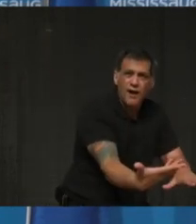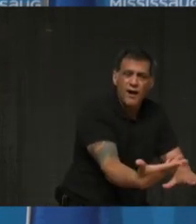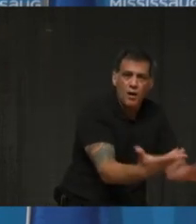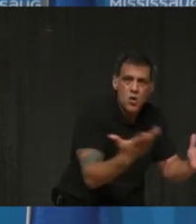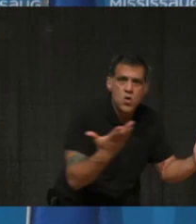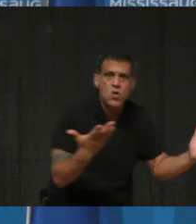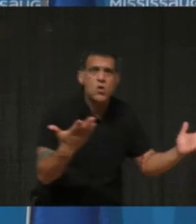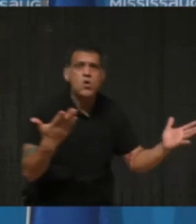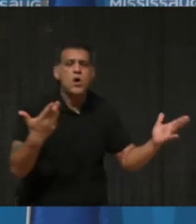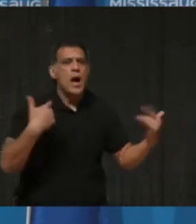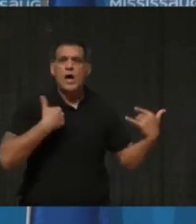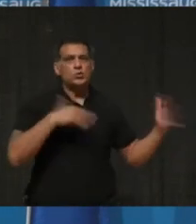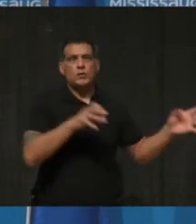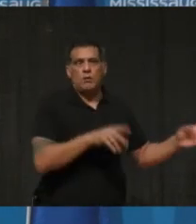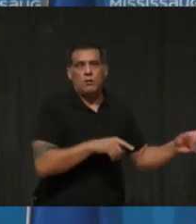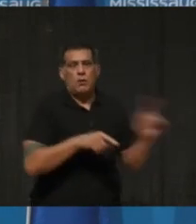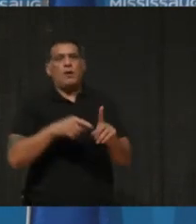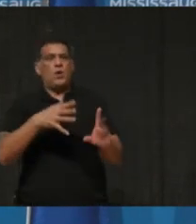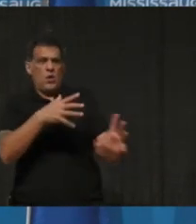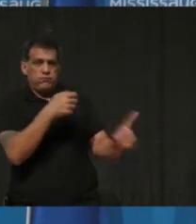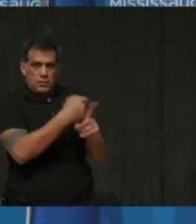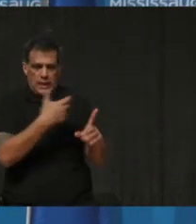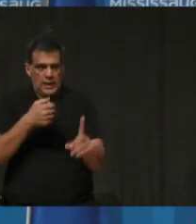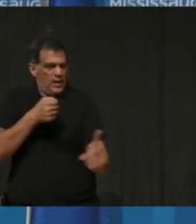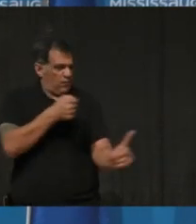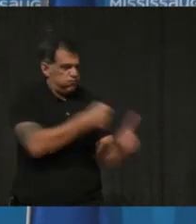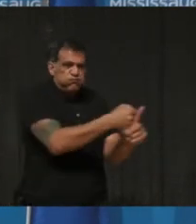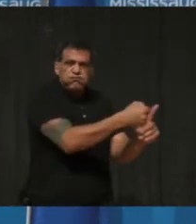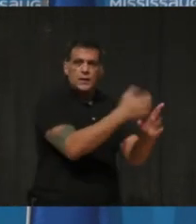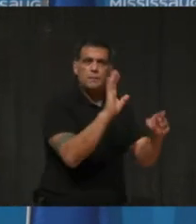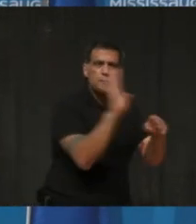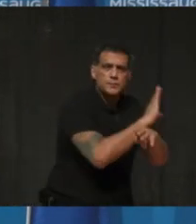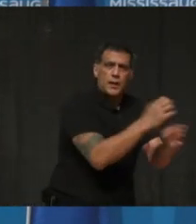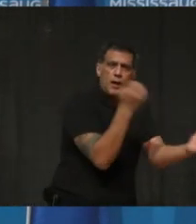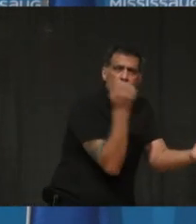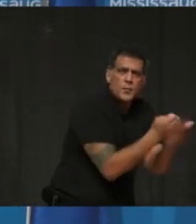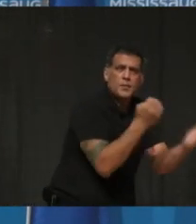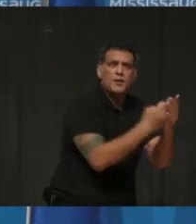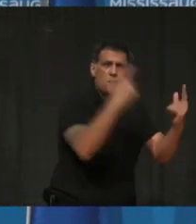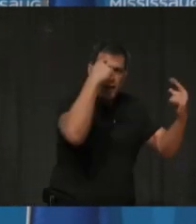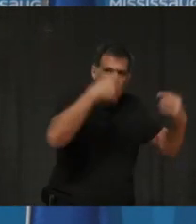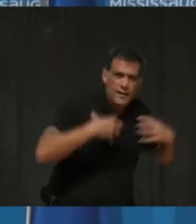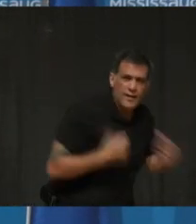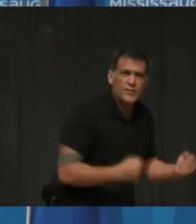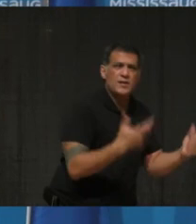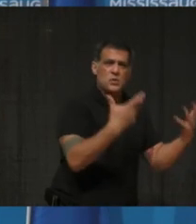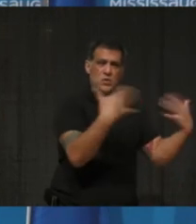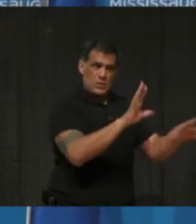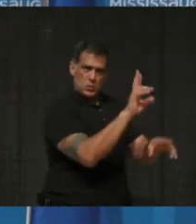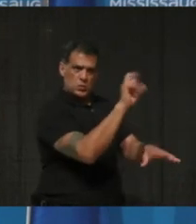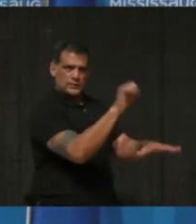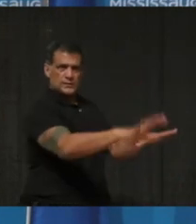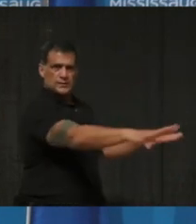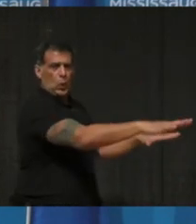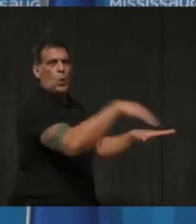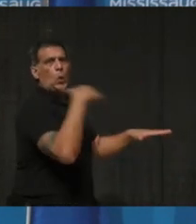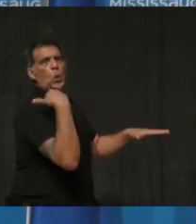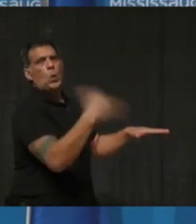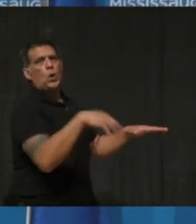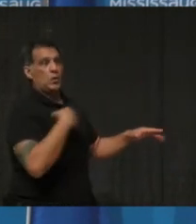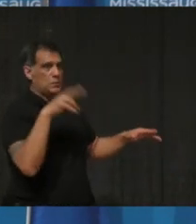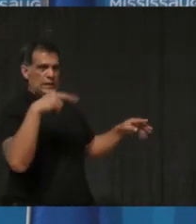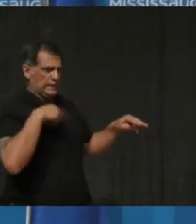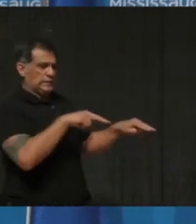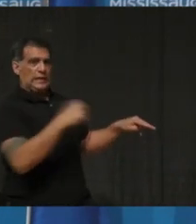with impacts observed on businesses, the economy, and mental health and wellbeing. The extension supports